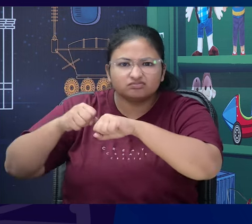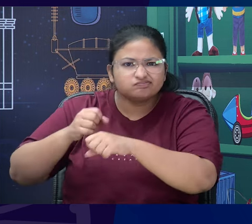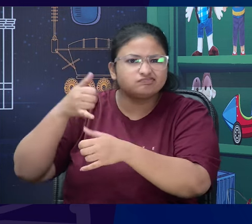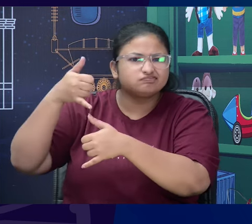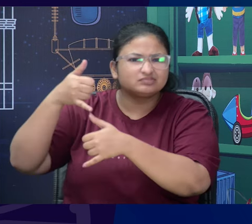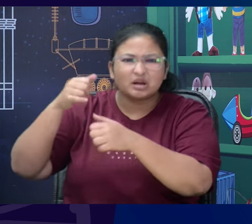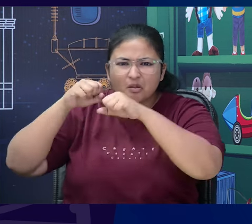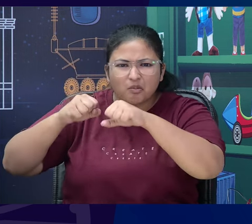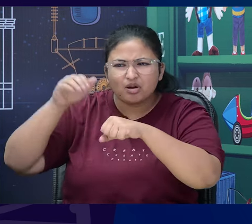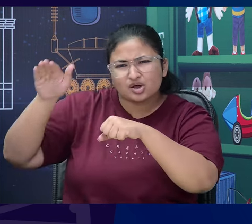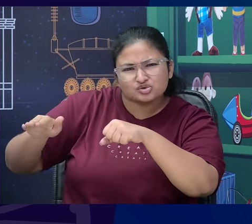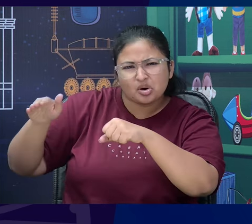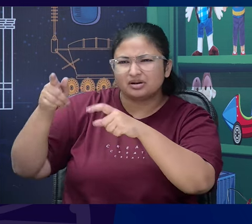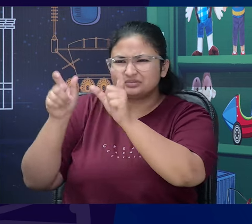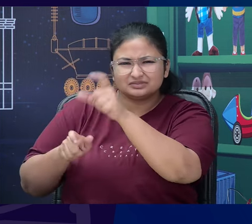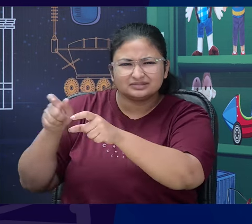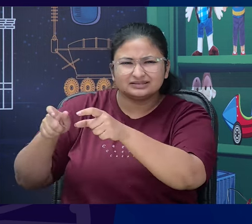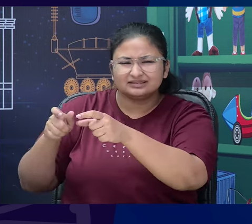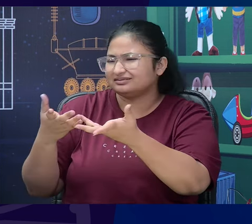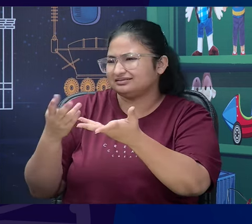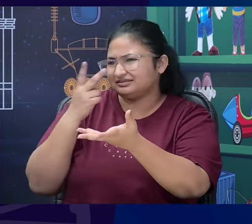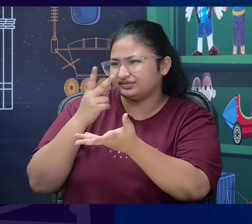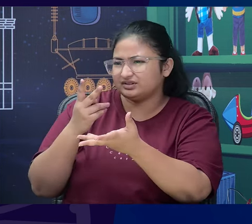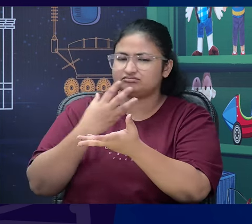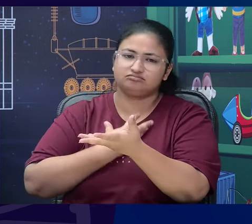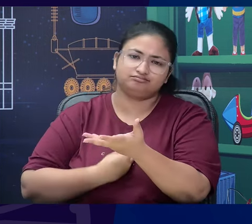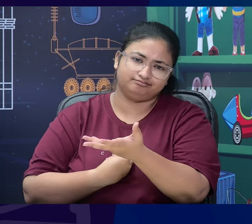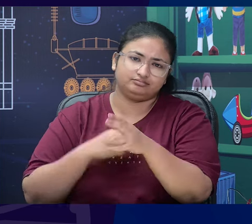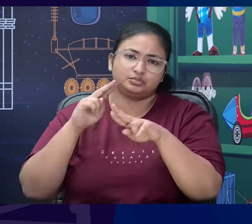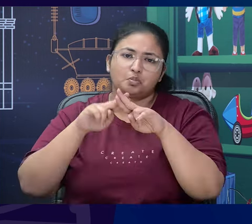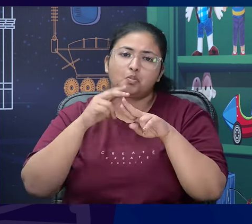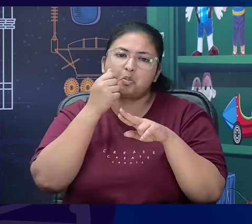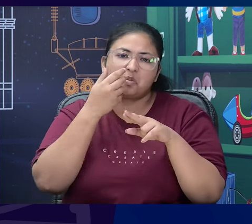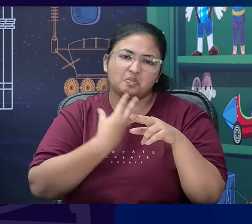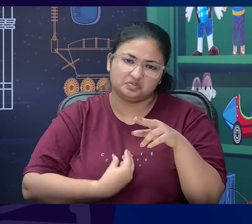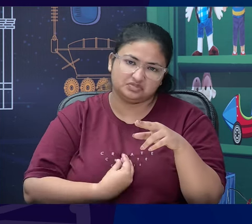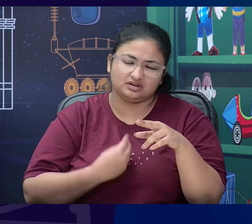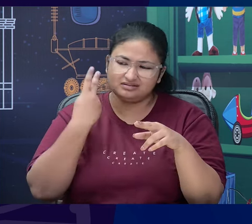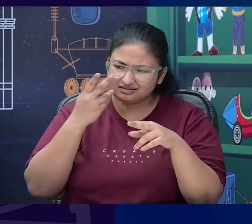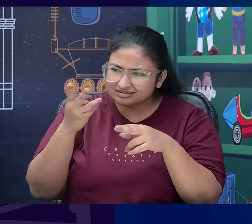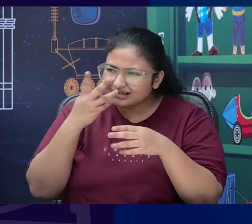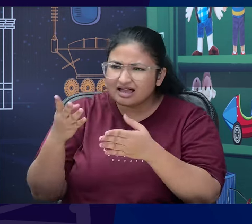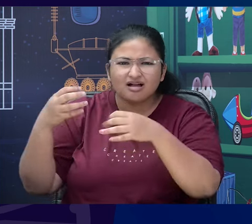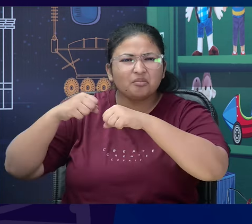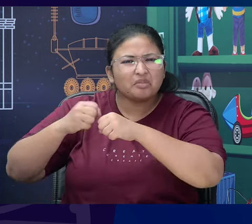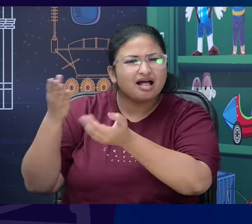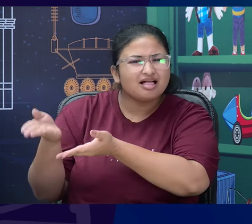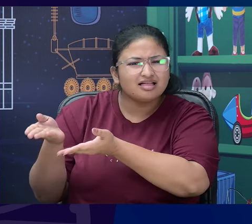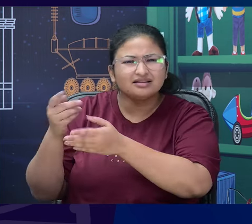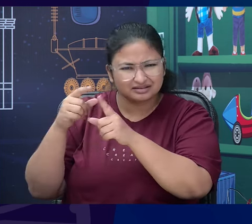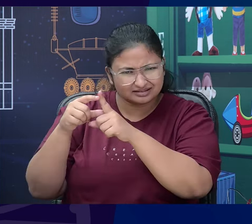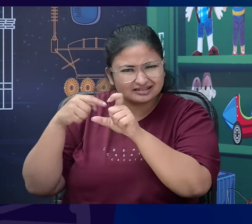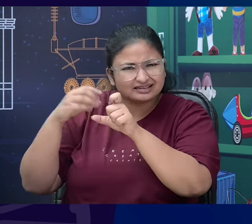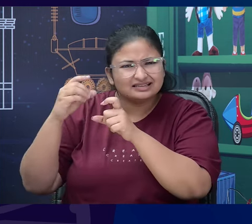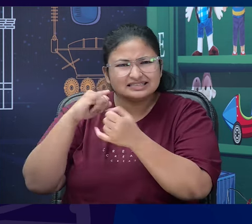typical stereotypical spy, but the tension escalates when Max who is a cunning rival spy breaks into